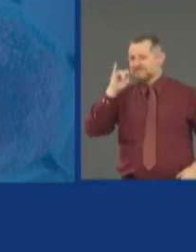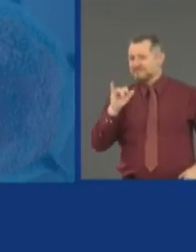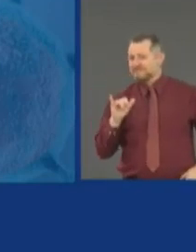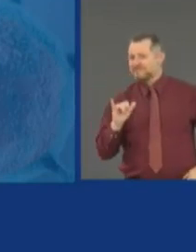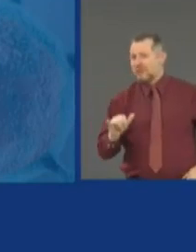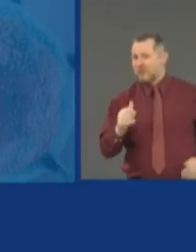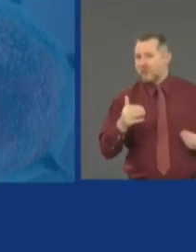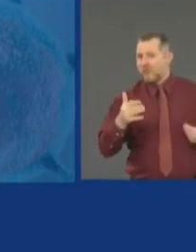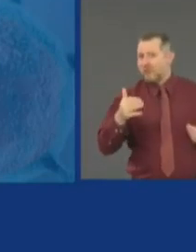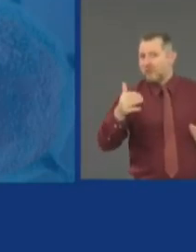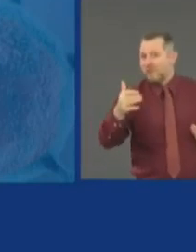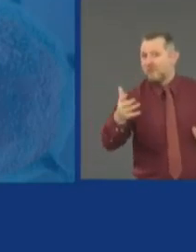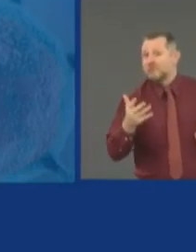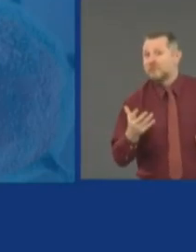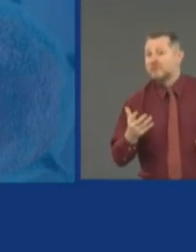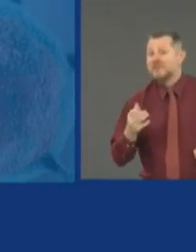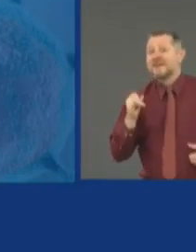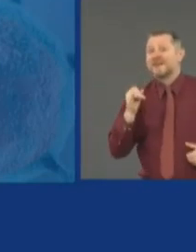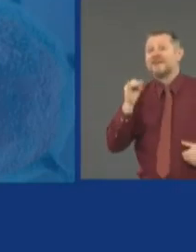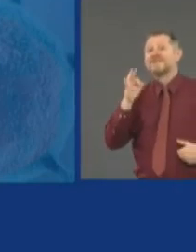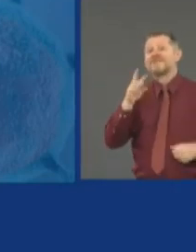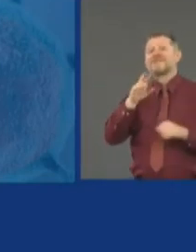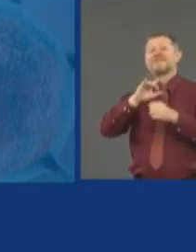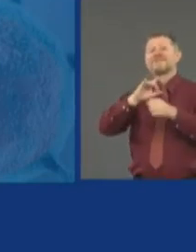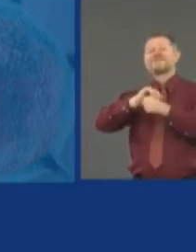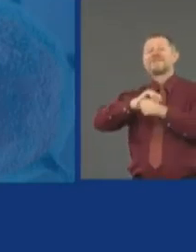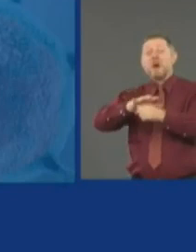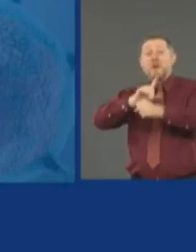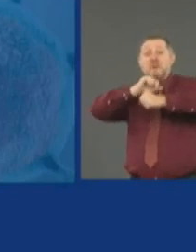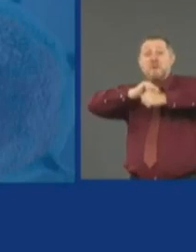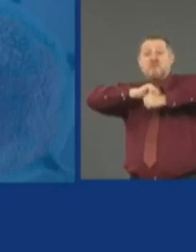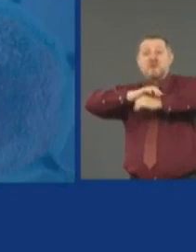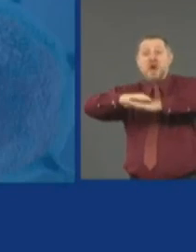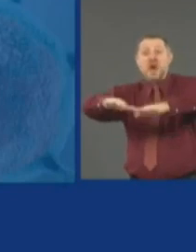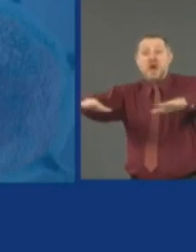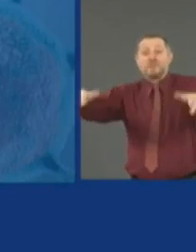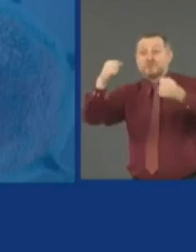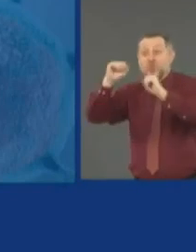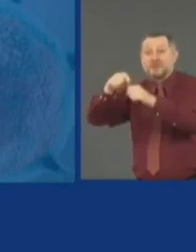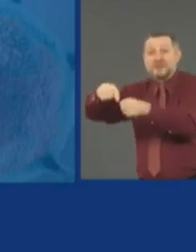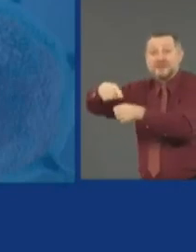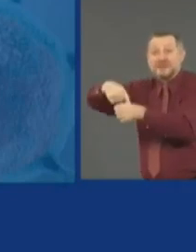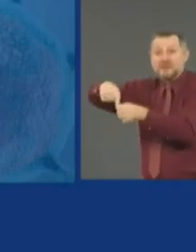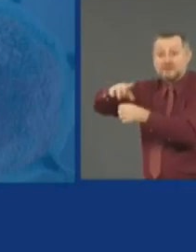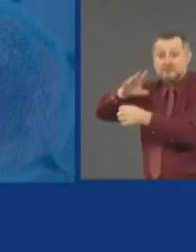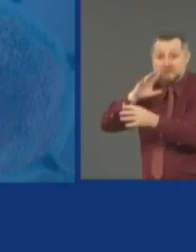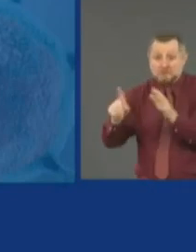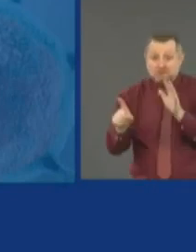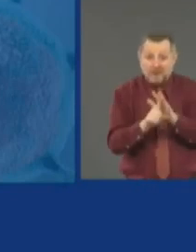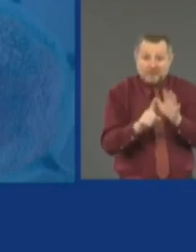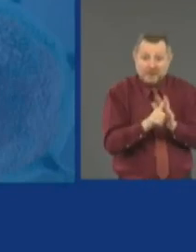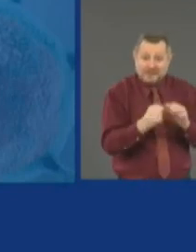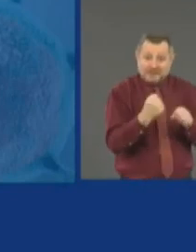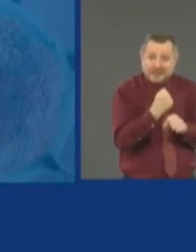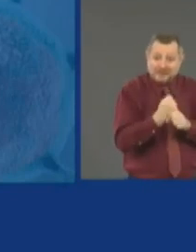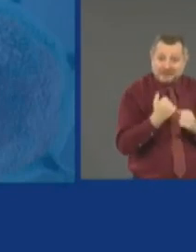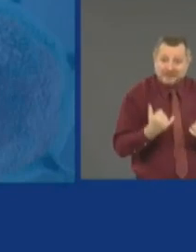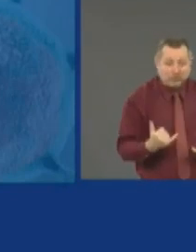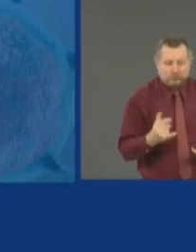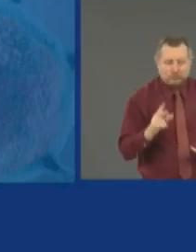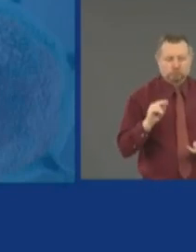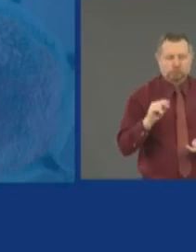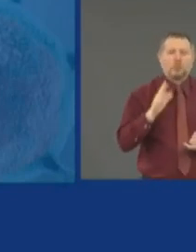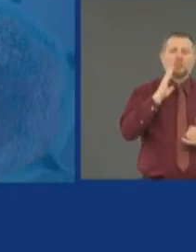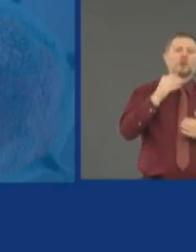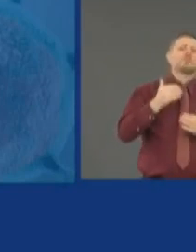through these protests, we're not going to see it in the numbers for a while. And in the meantime,